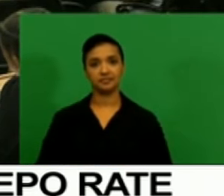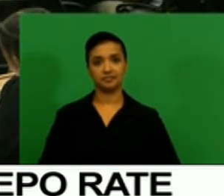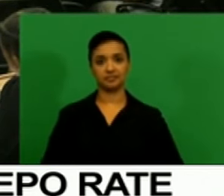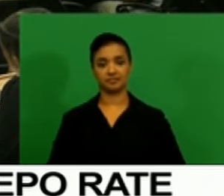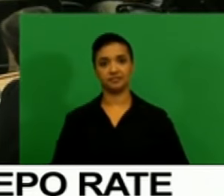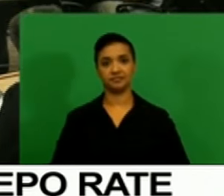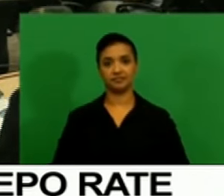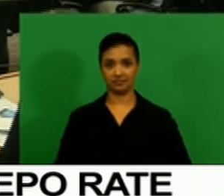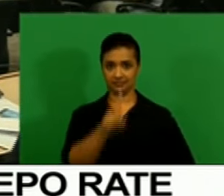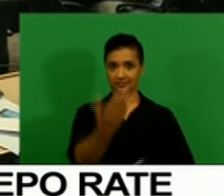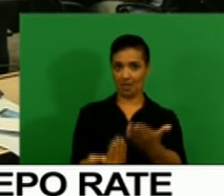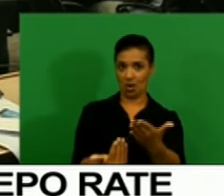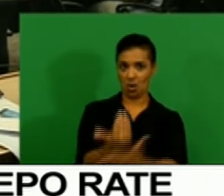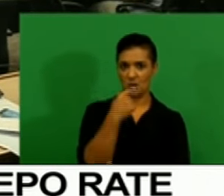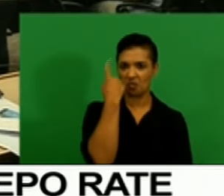You are new.